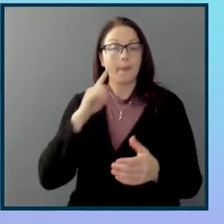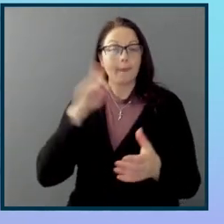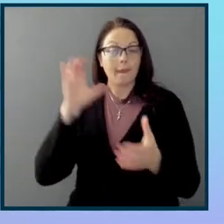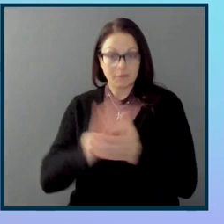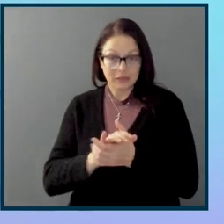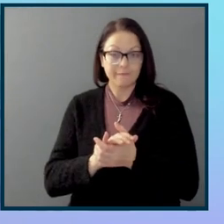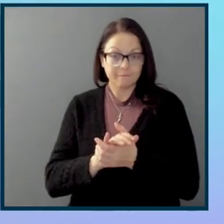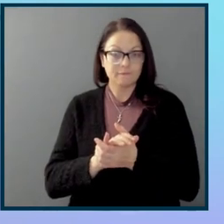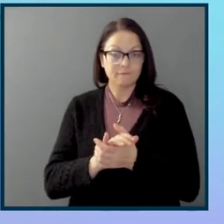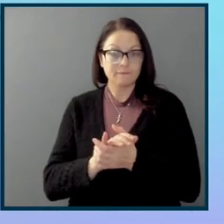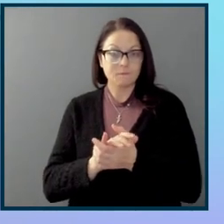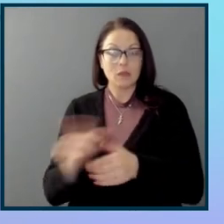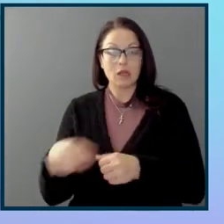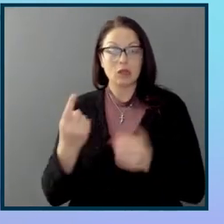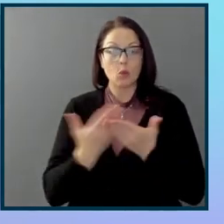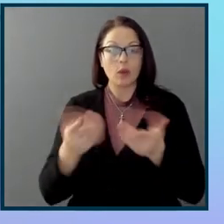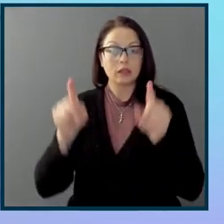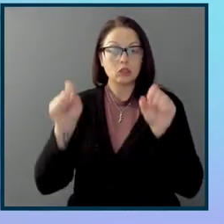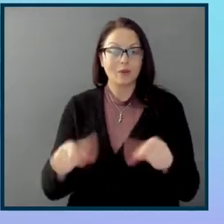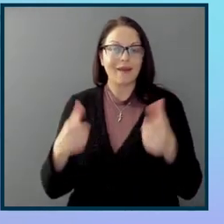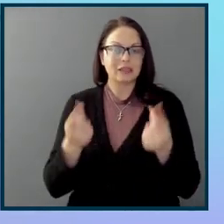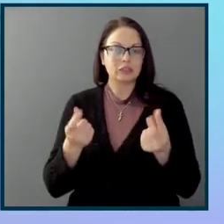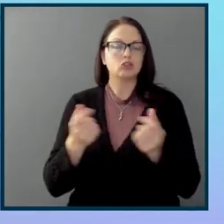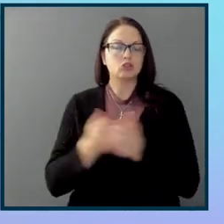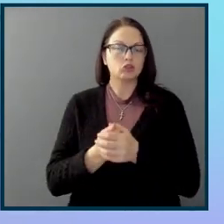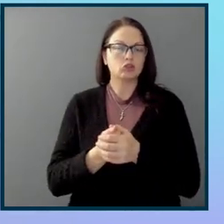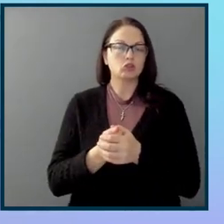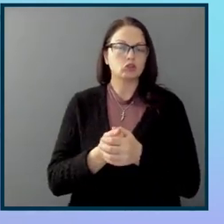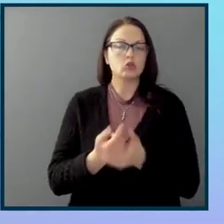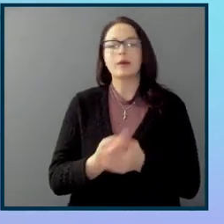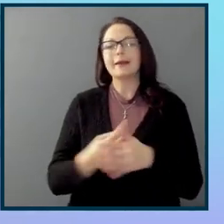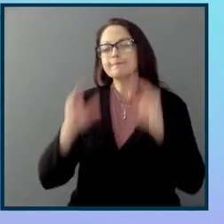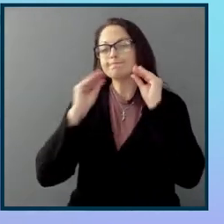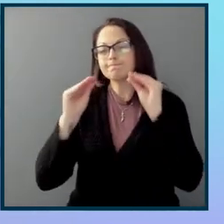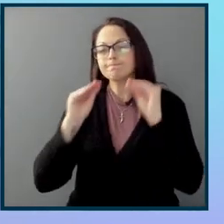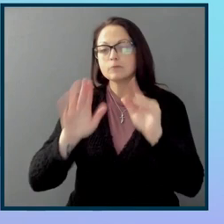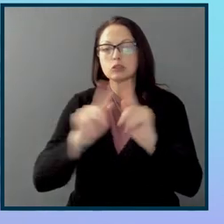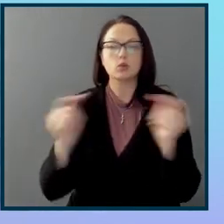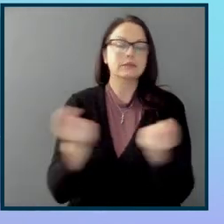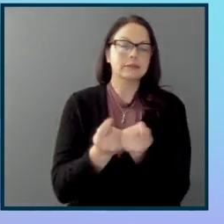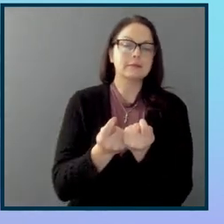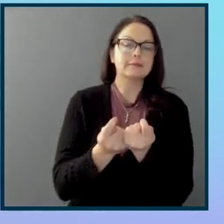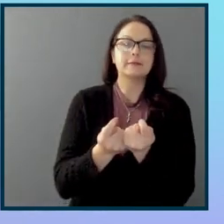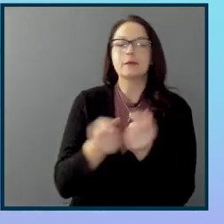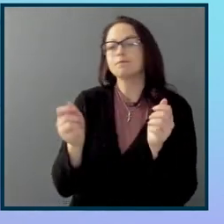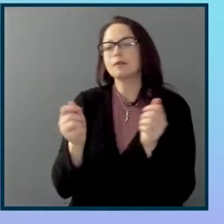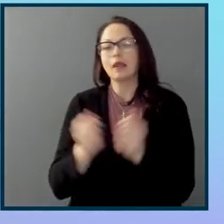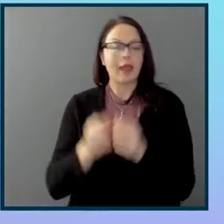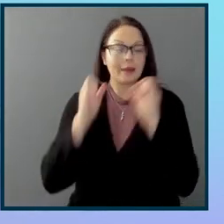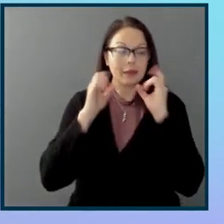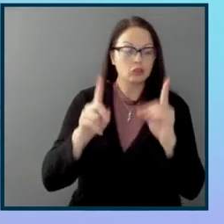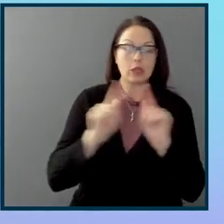truly sincerely believe the one thing that you can do is equip your teams with knowledge and tools so you make it less difficult.